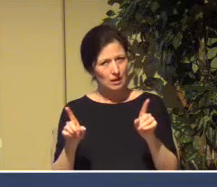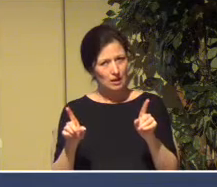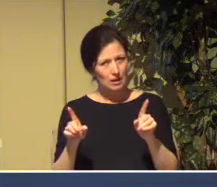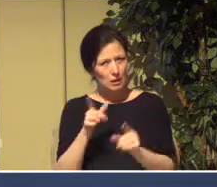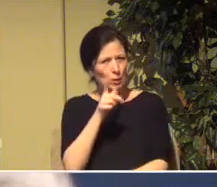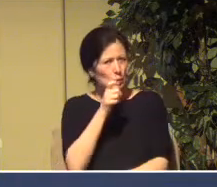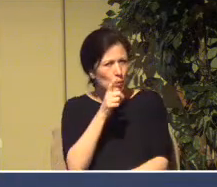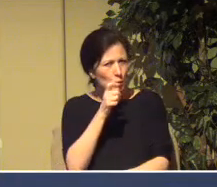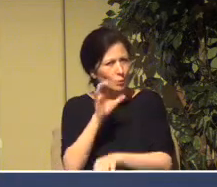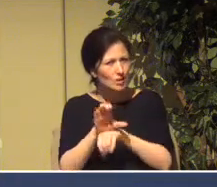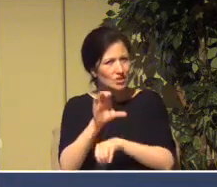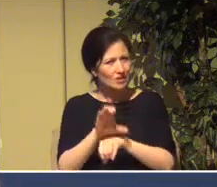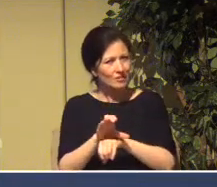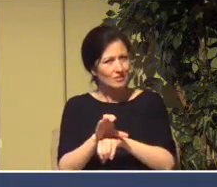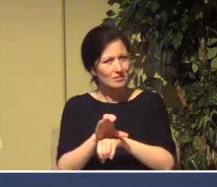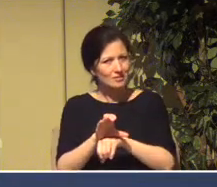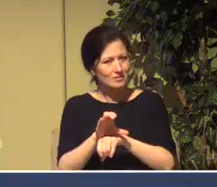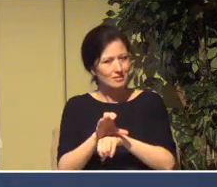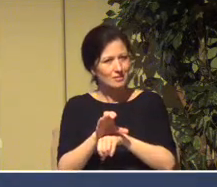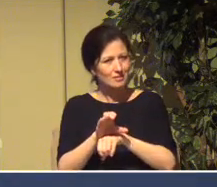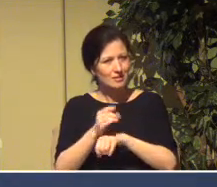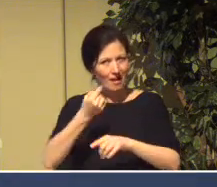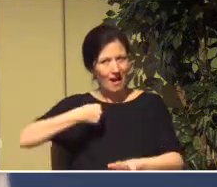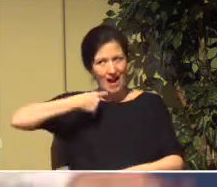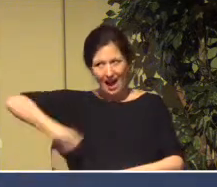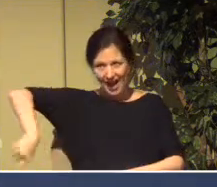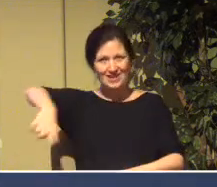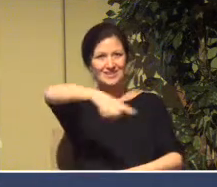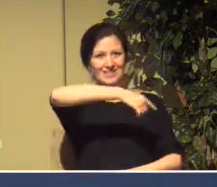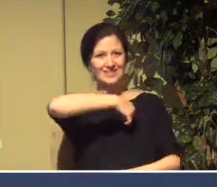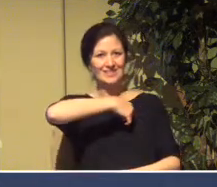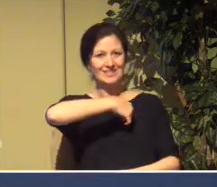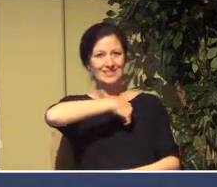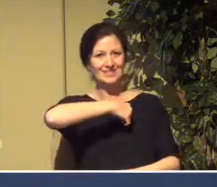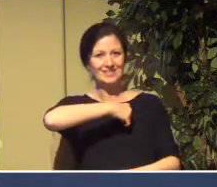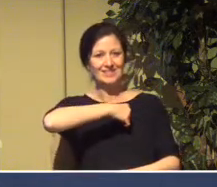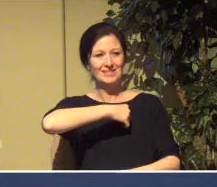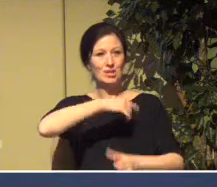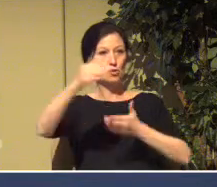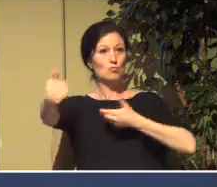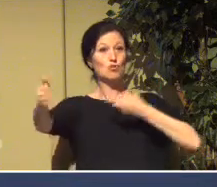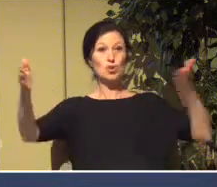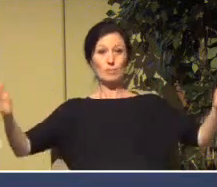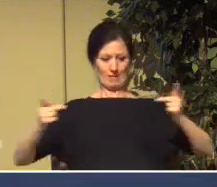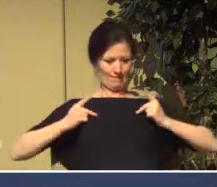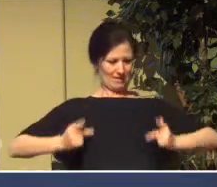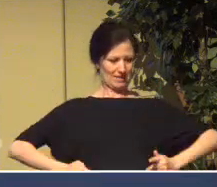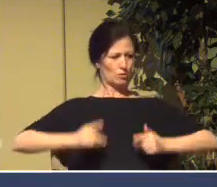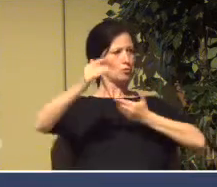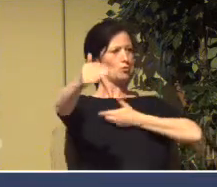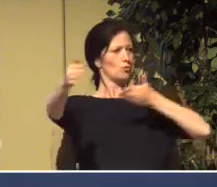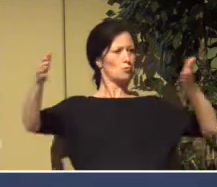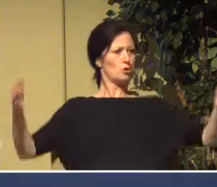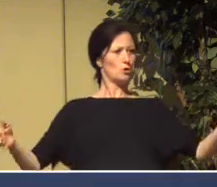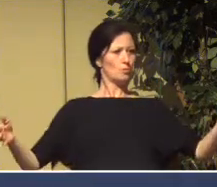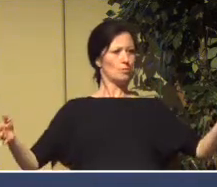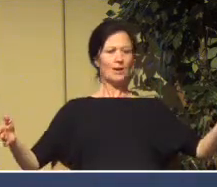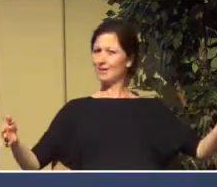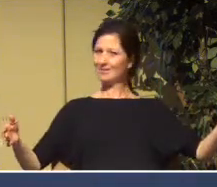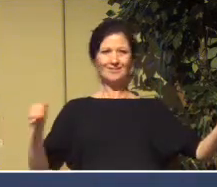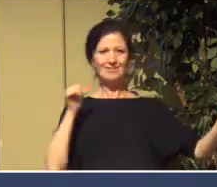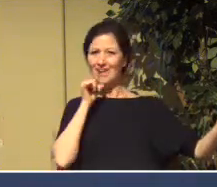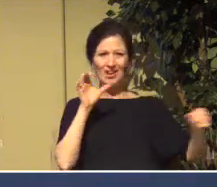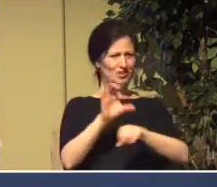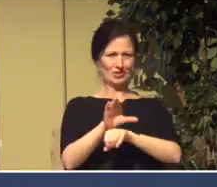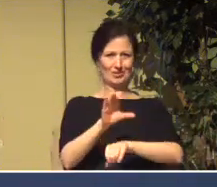the church. This auditorium is not the church. And when we